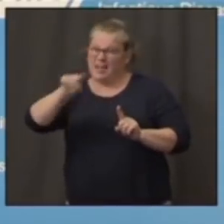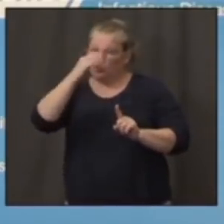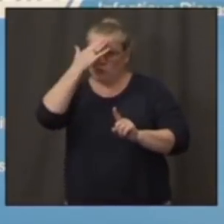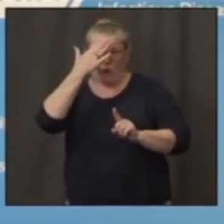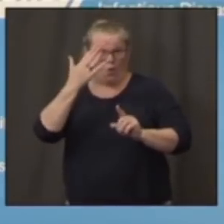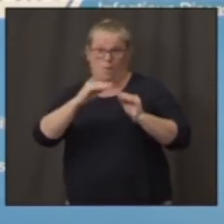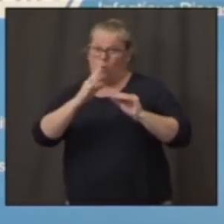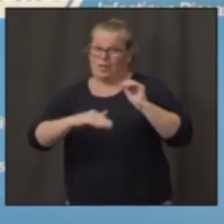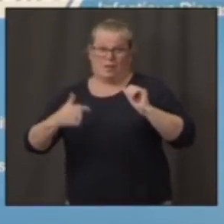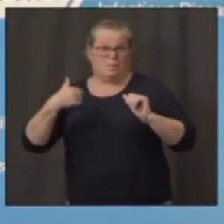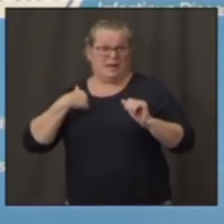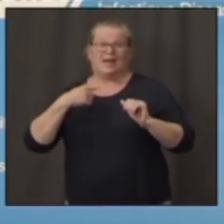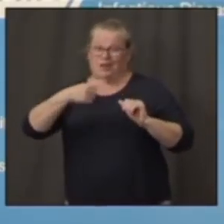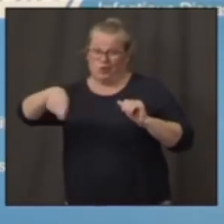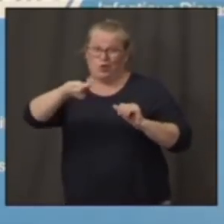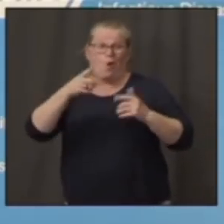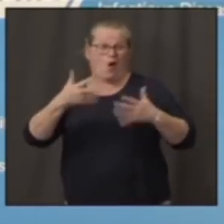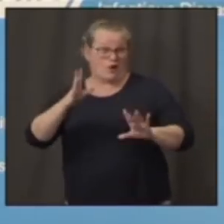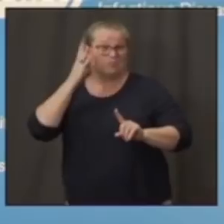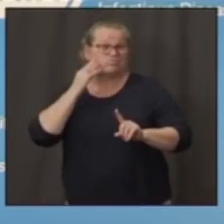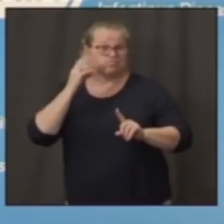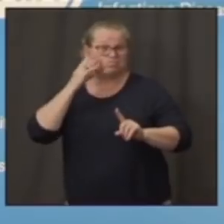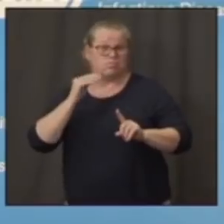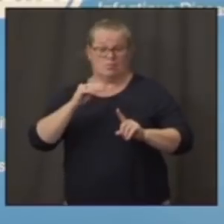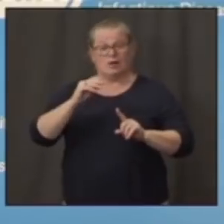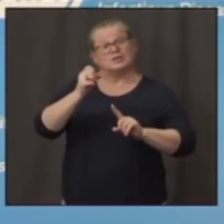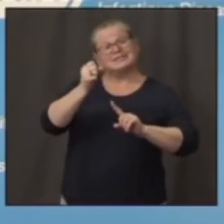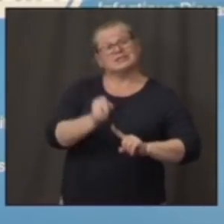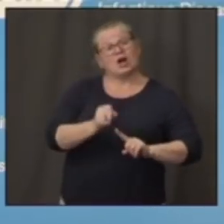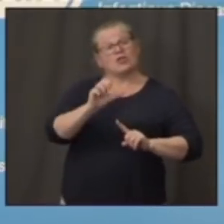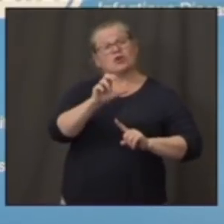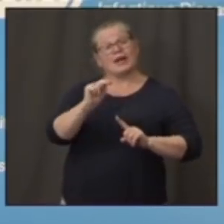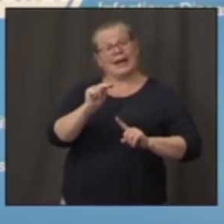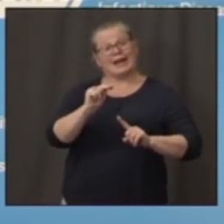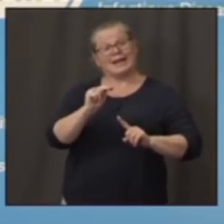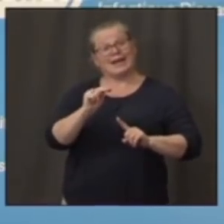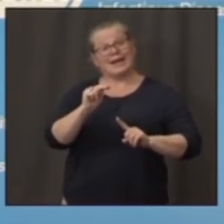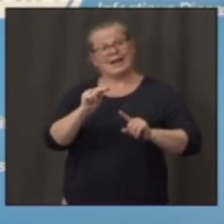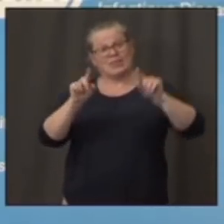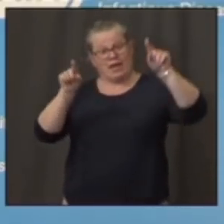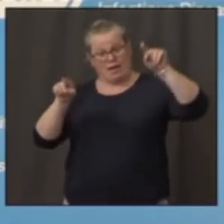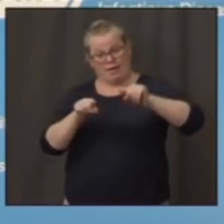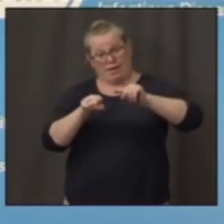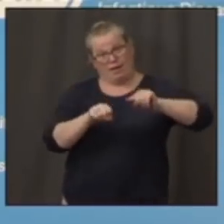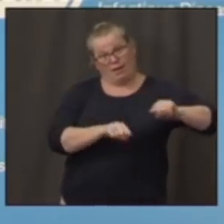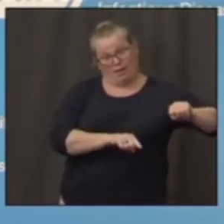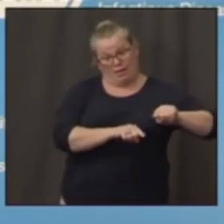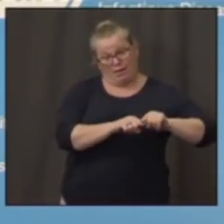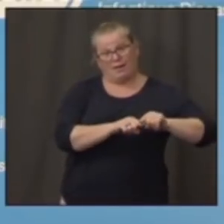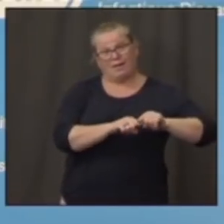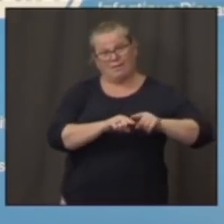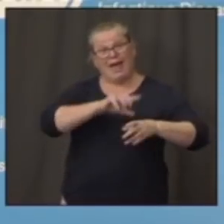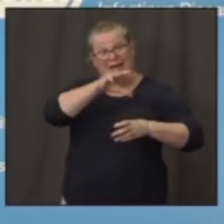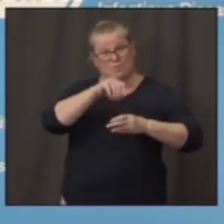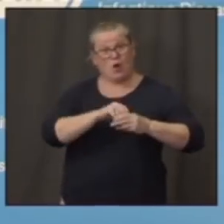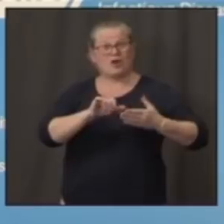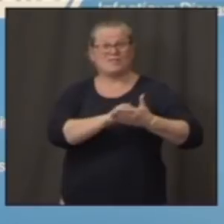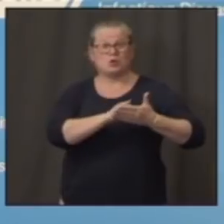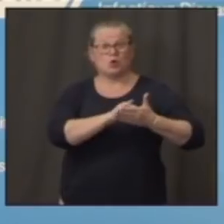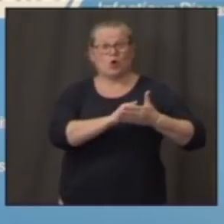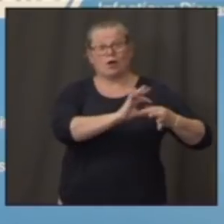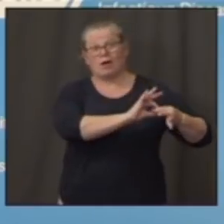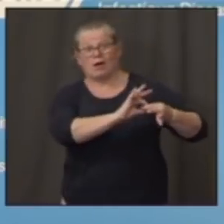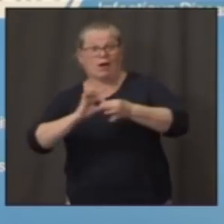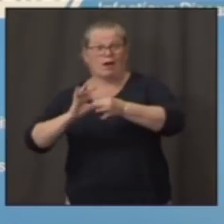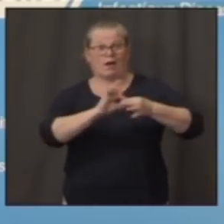I mean, you're there, is part of the New York metropolitan area, which unfortunately got hit very, very hard. It was the first